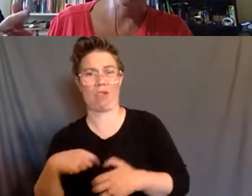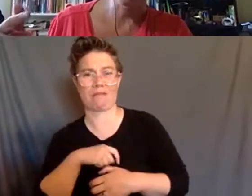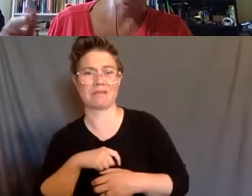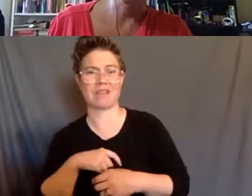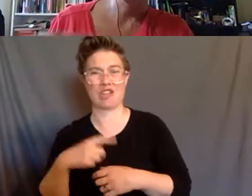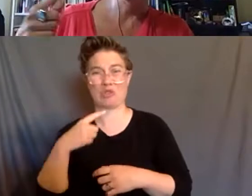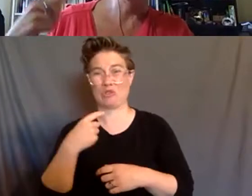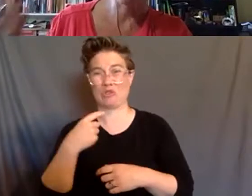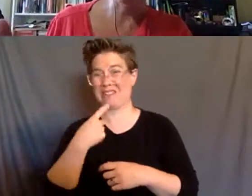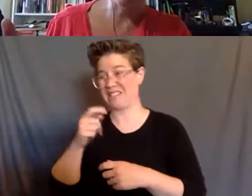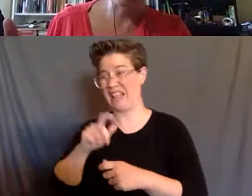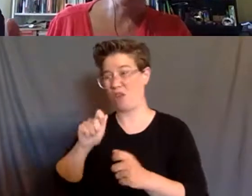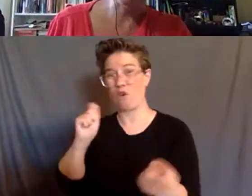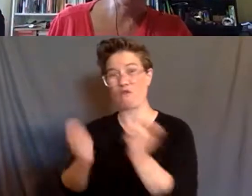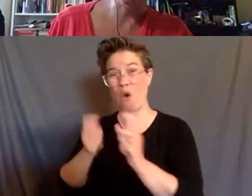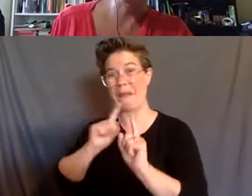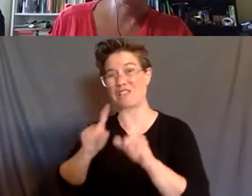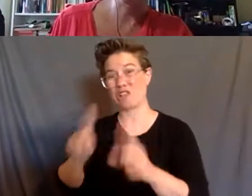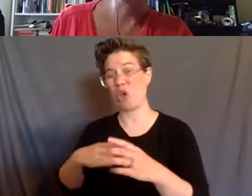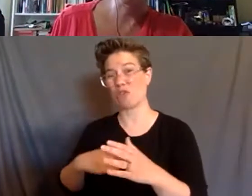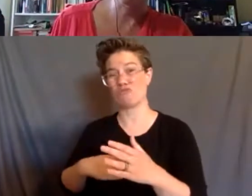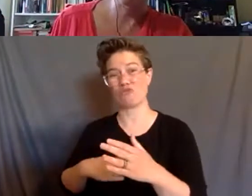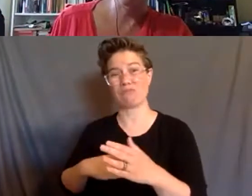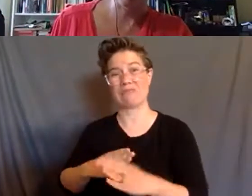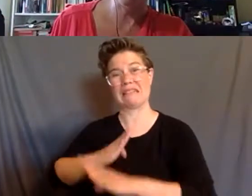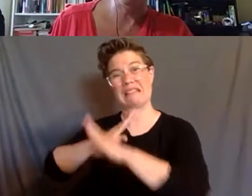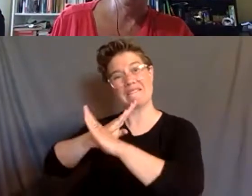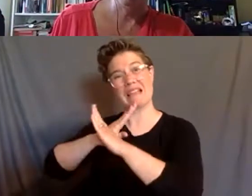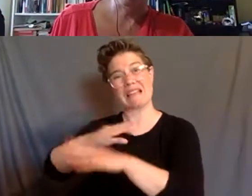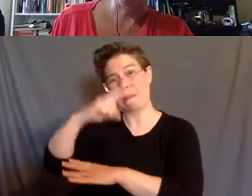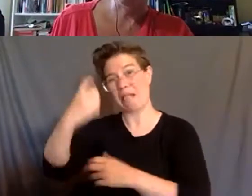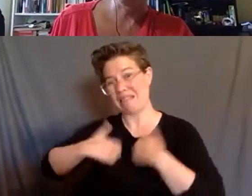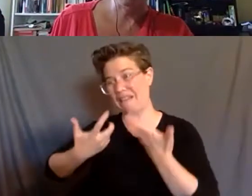policing. This is about defending black lives. This is, of course,